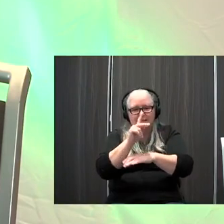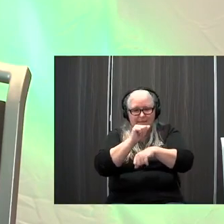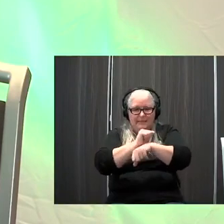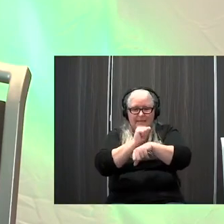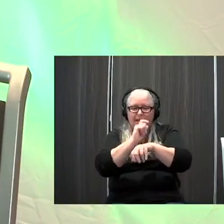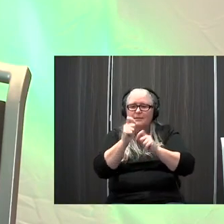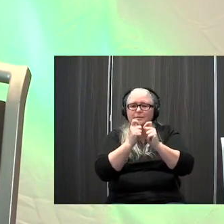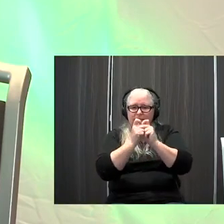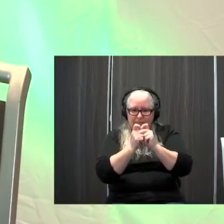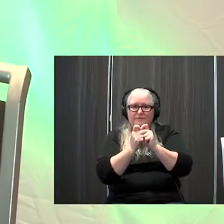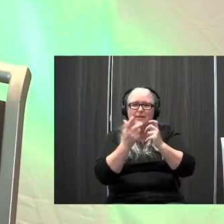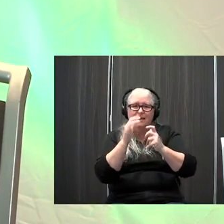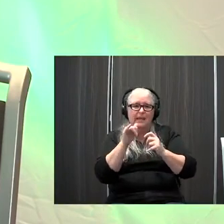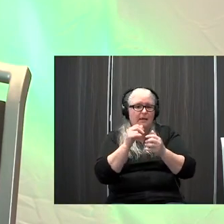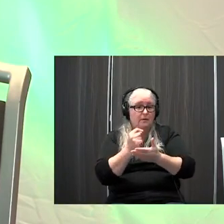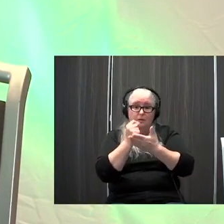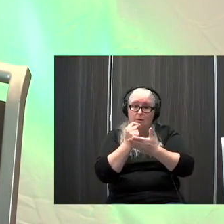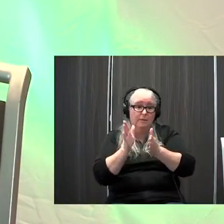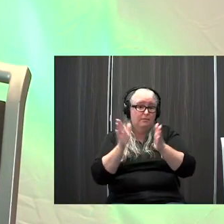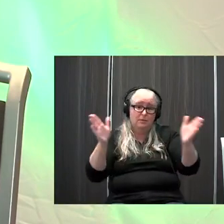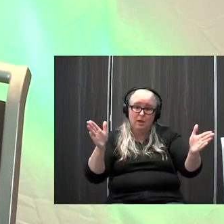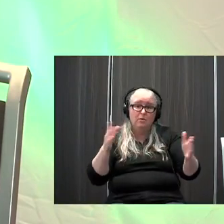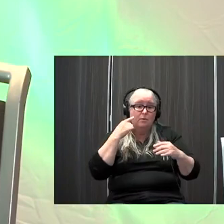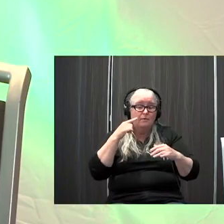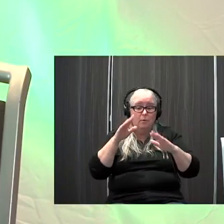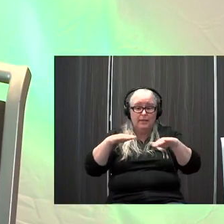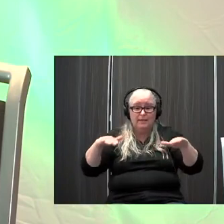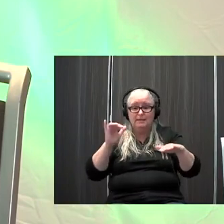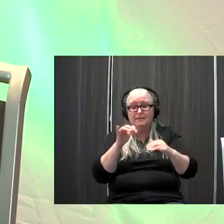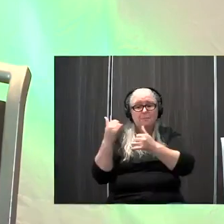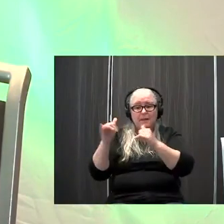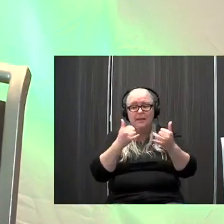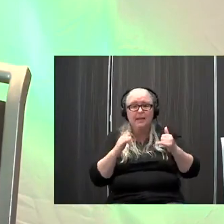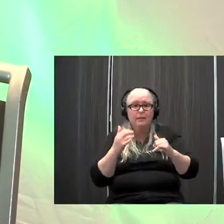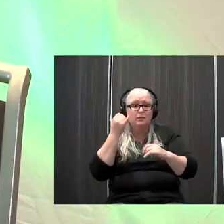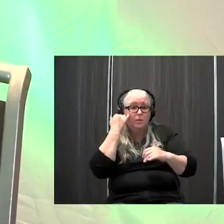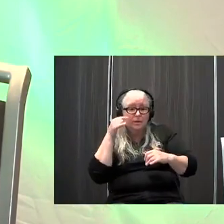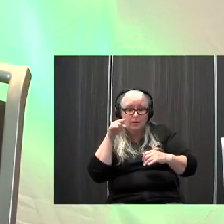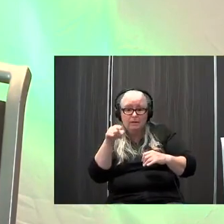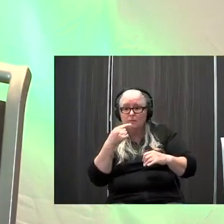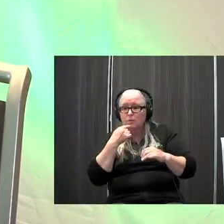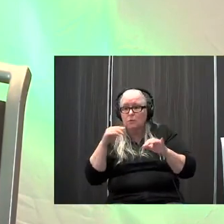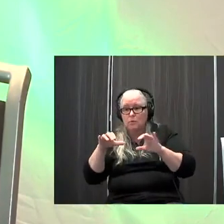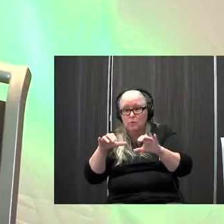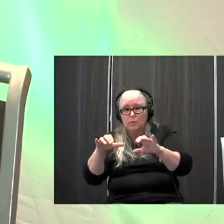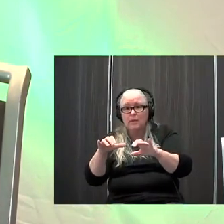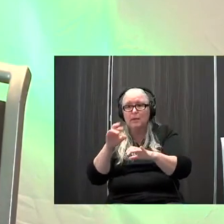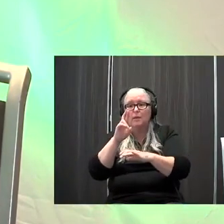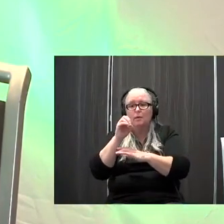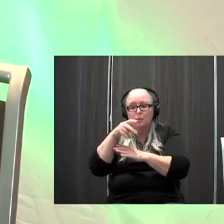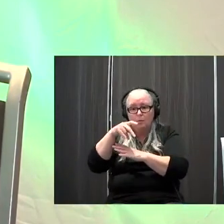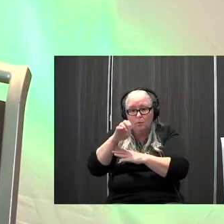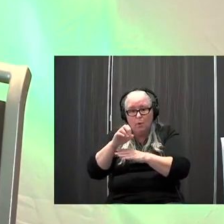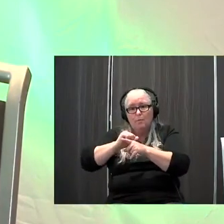just therapy in general for kids is play right so if we're pulling them aside and doing rote training or different specific things